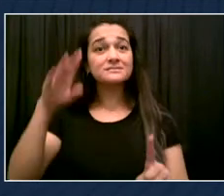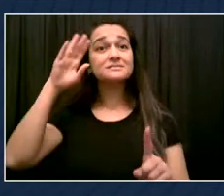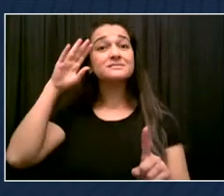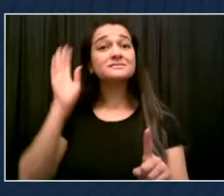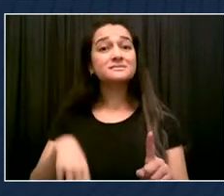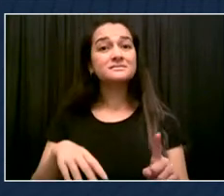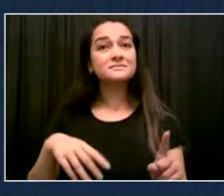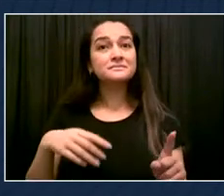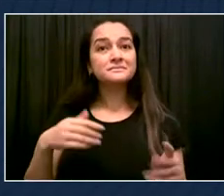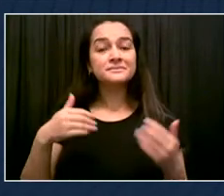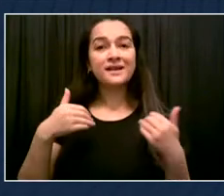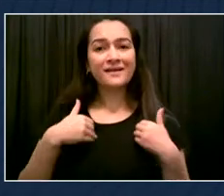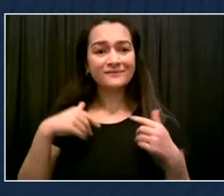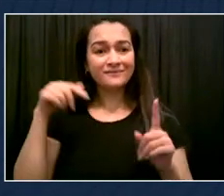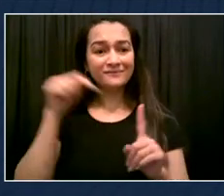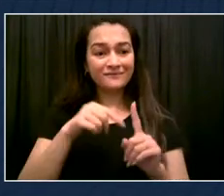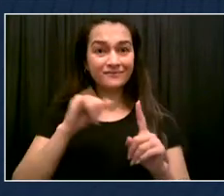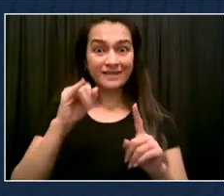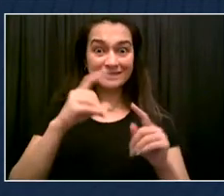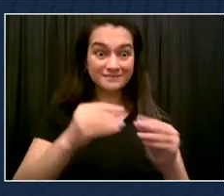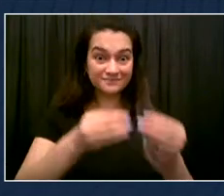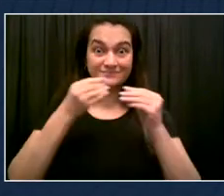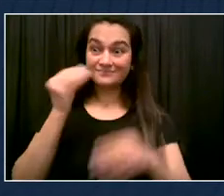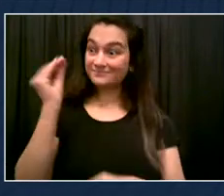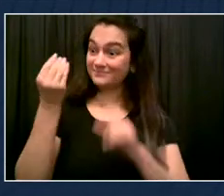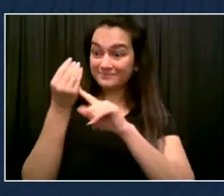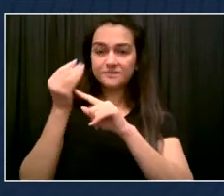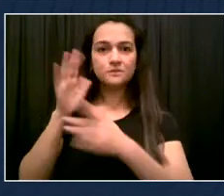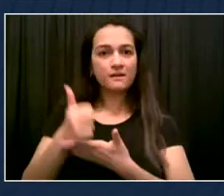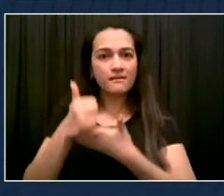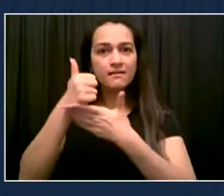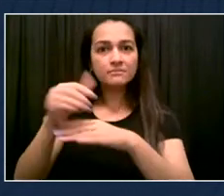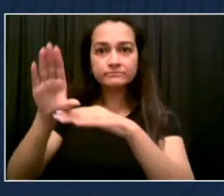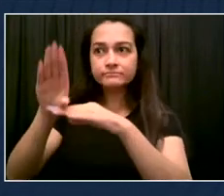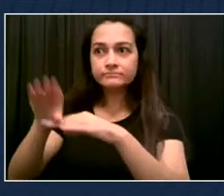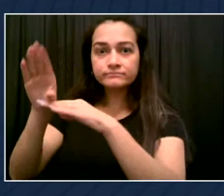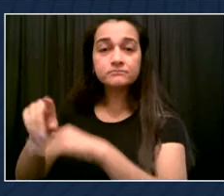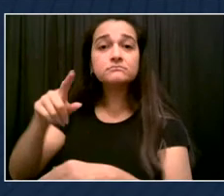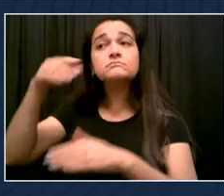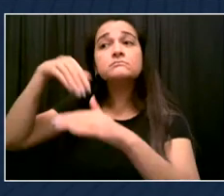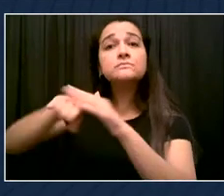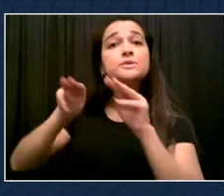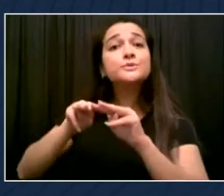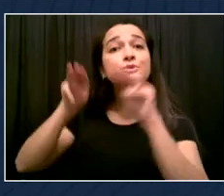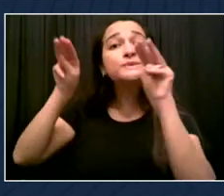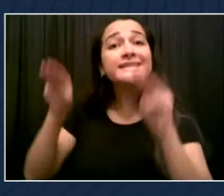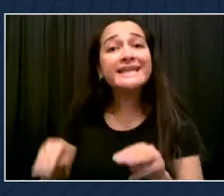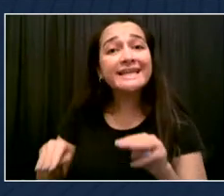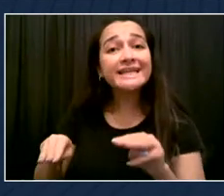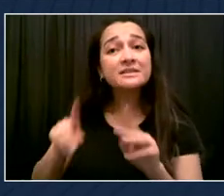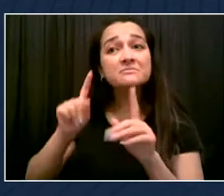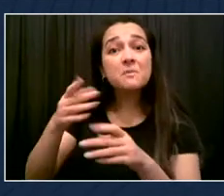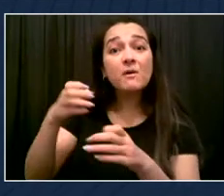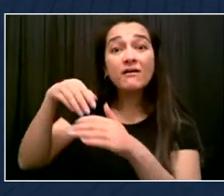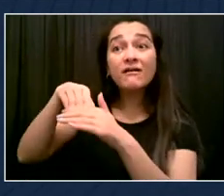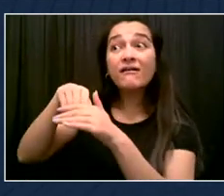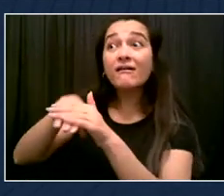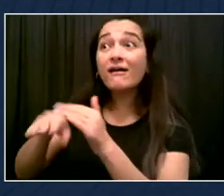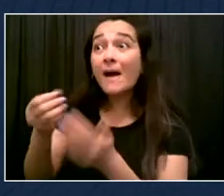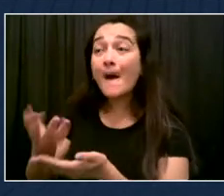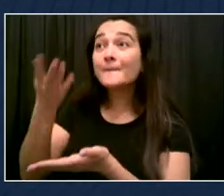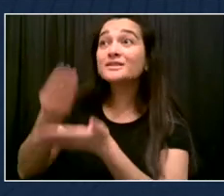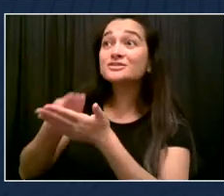and the Queen's Museum. I always want to tell people to come visit us here. But, you know, as of late,